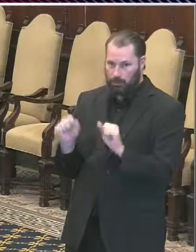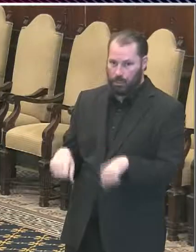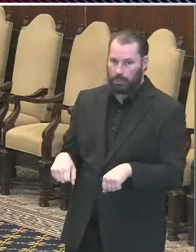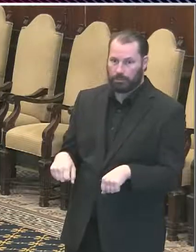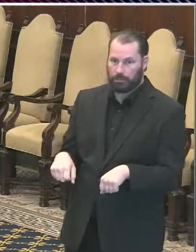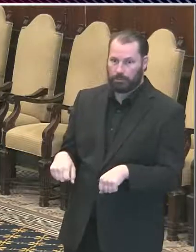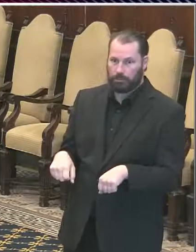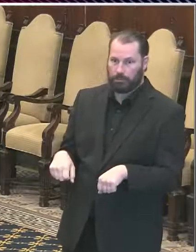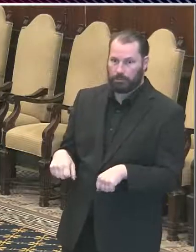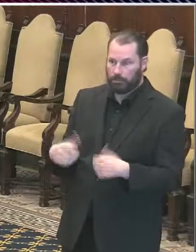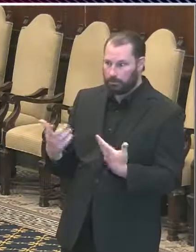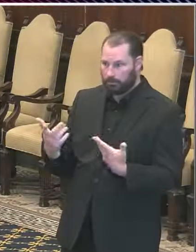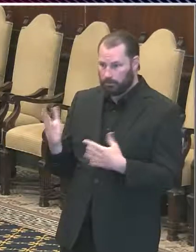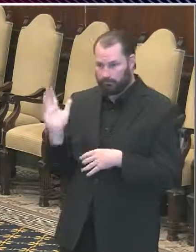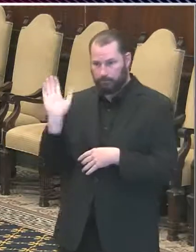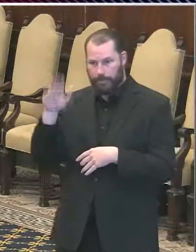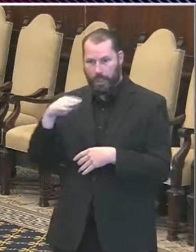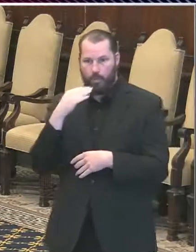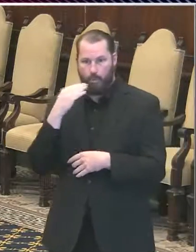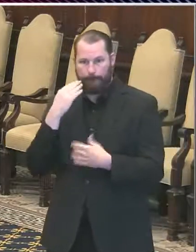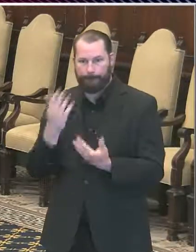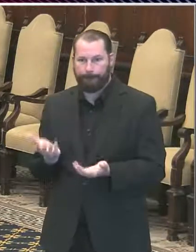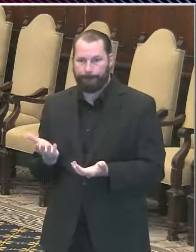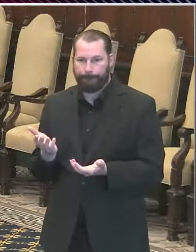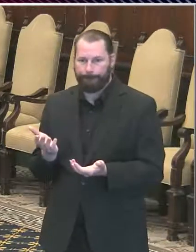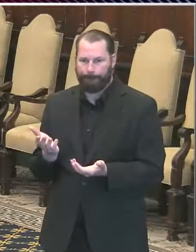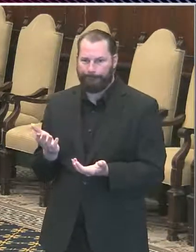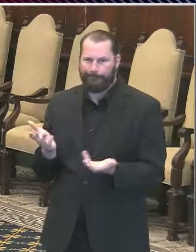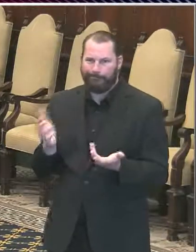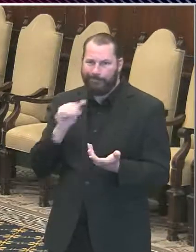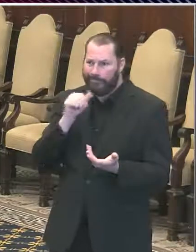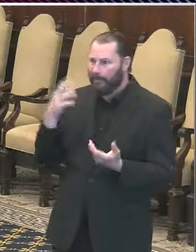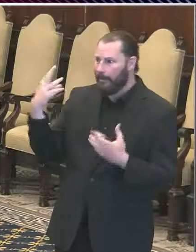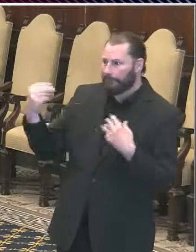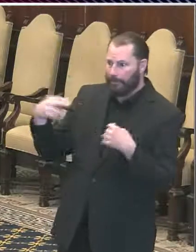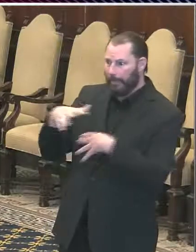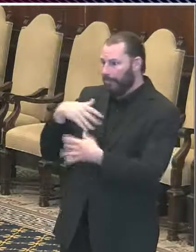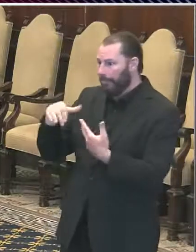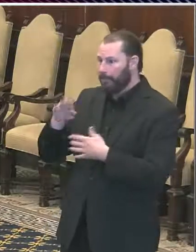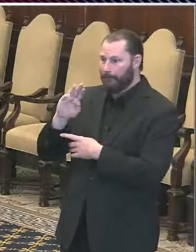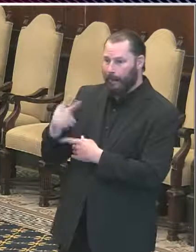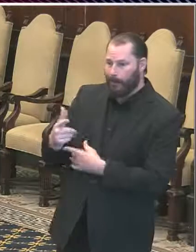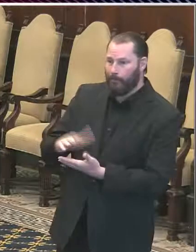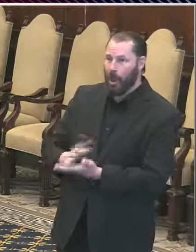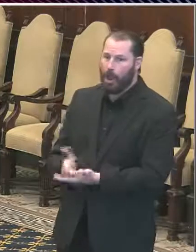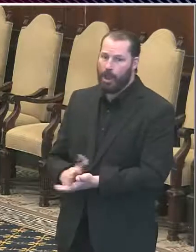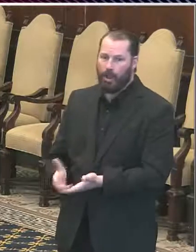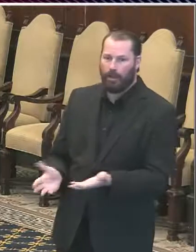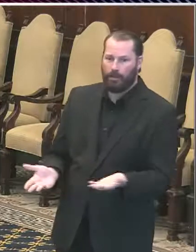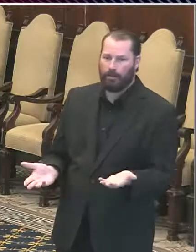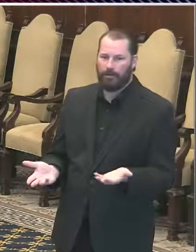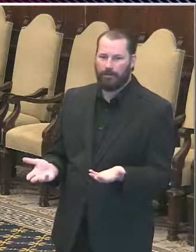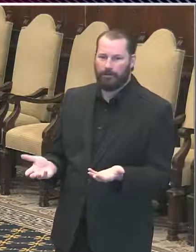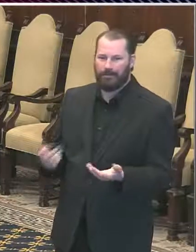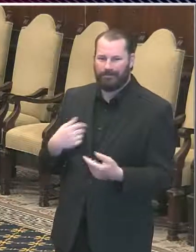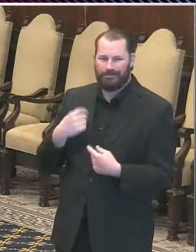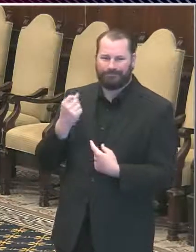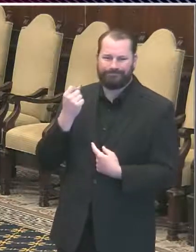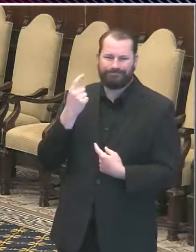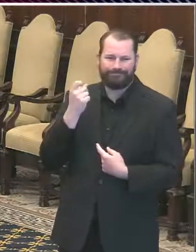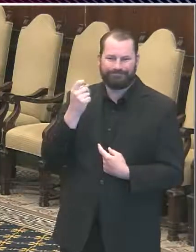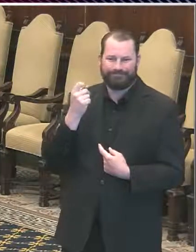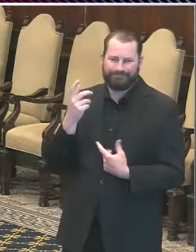to each other. I mean, this is not, look, I understand human nature and I understand human nature. They want to be social. social creatures.